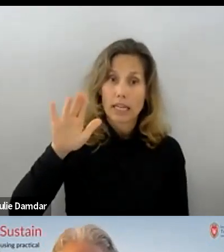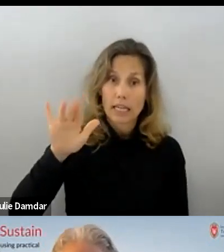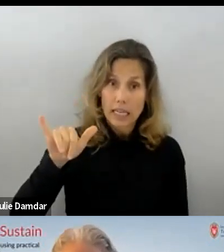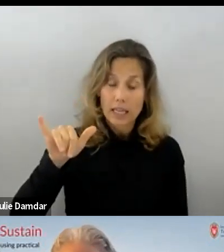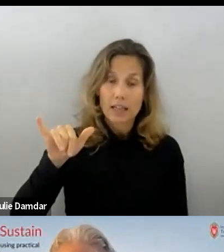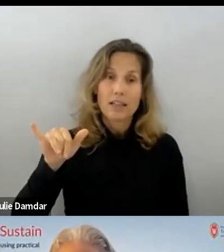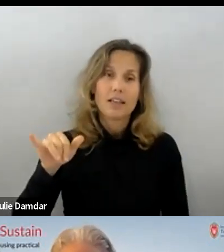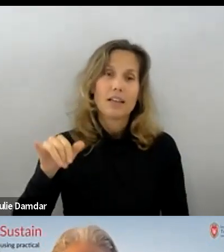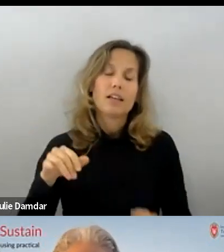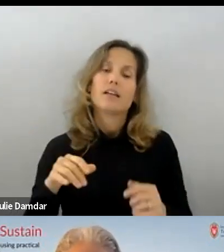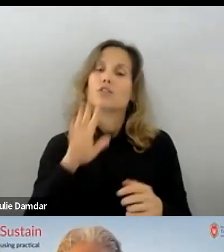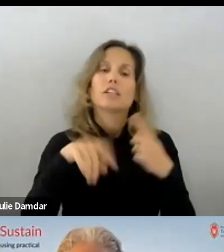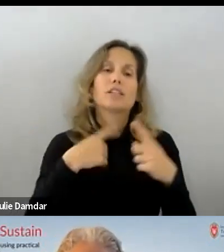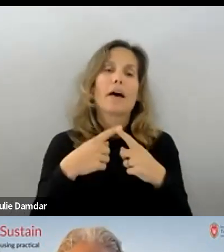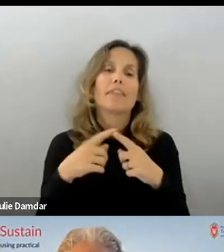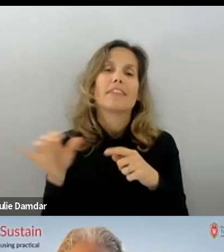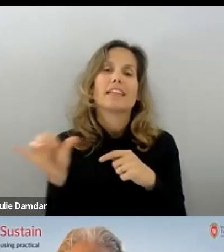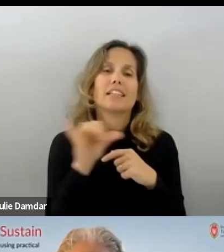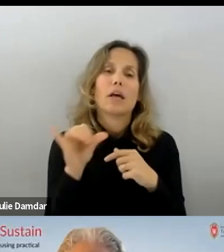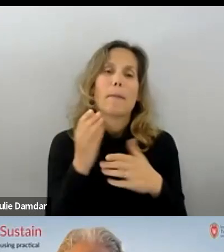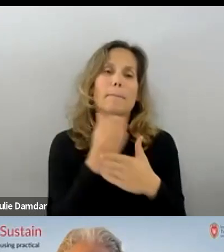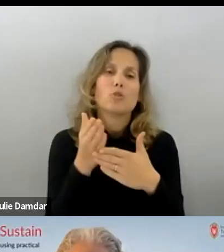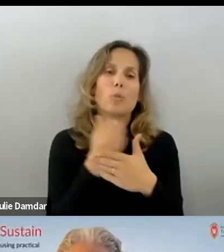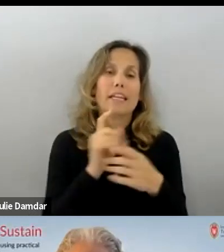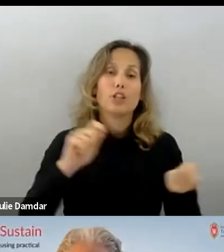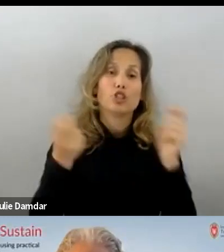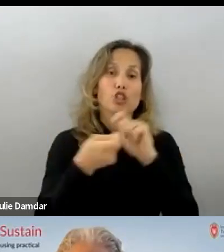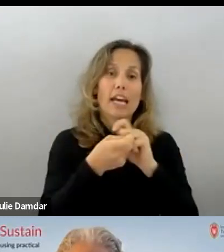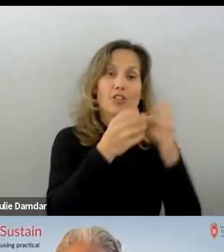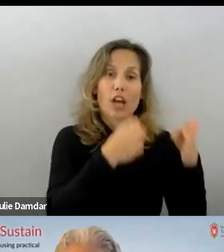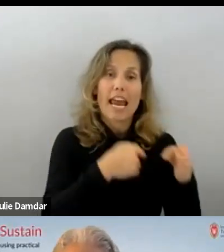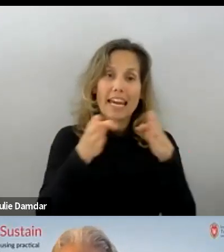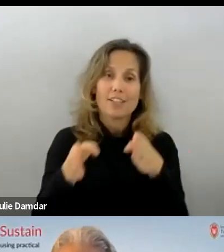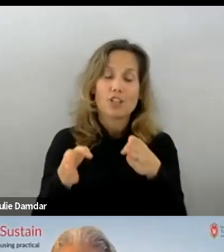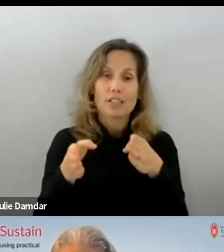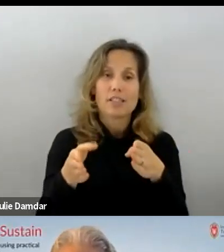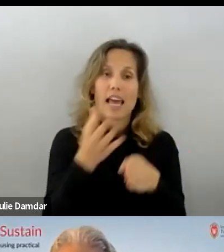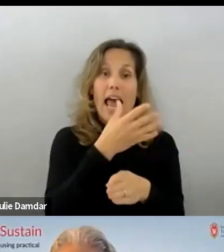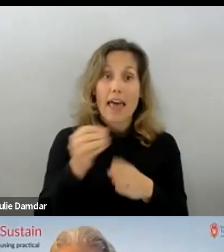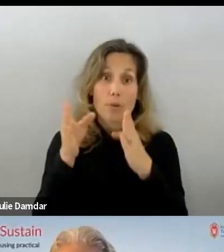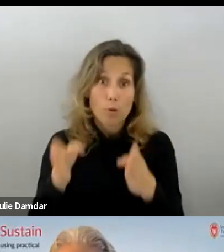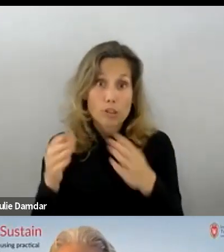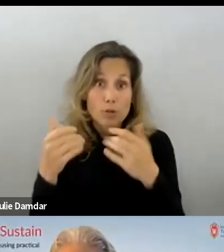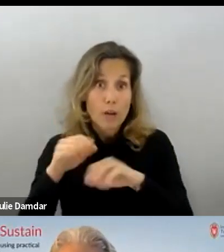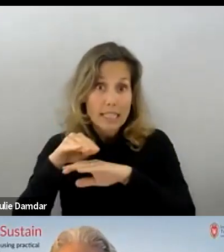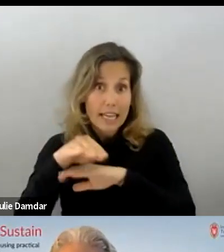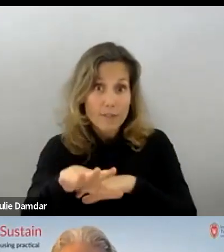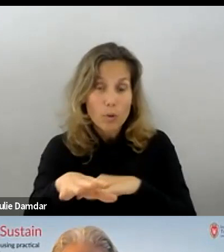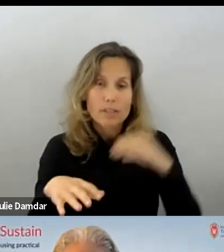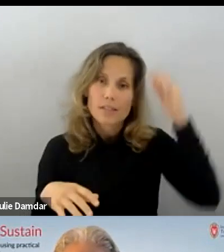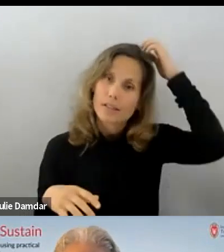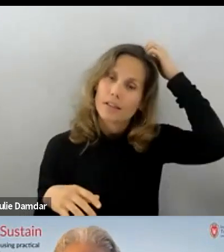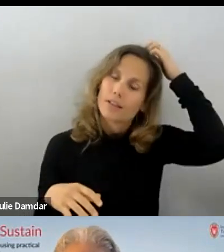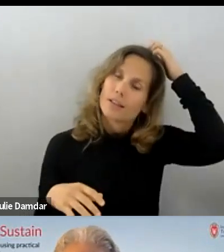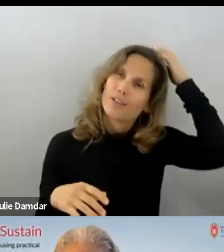similarity between change agents and the persons that they're trying to influence. So you can think of that as like